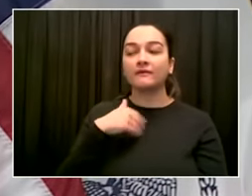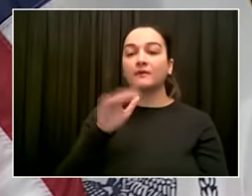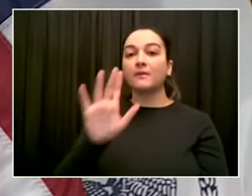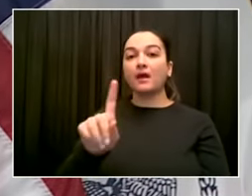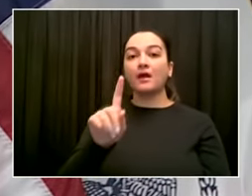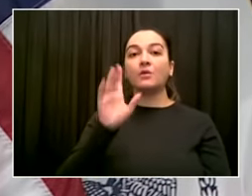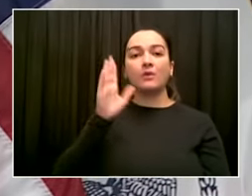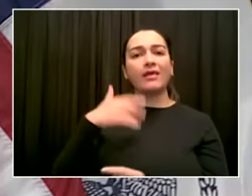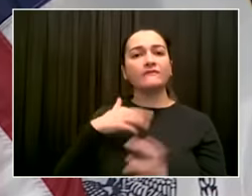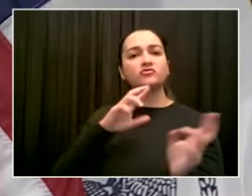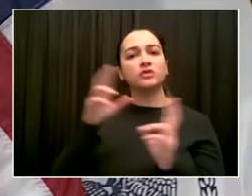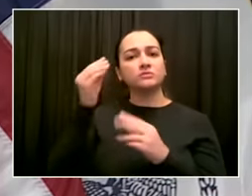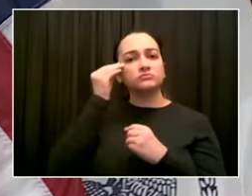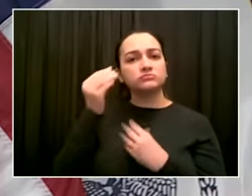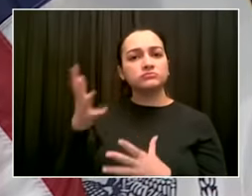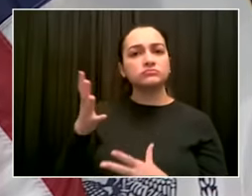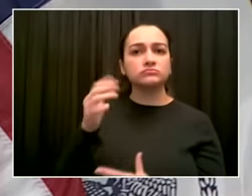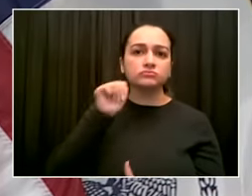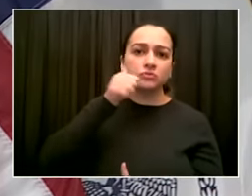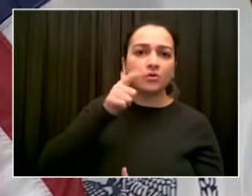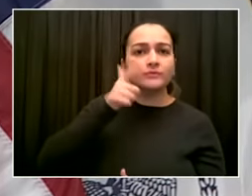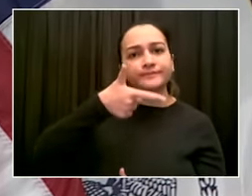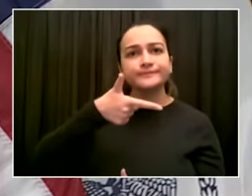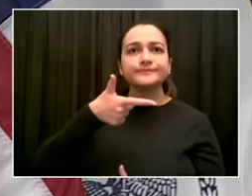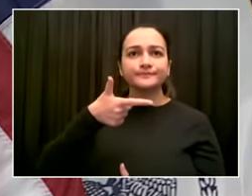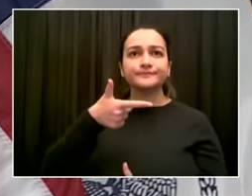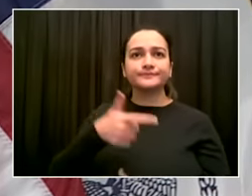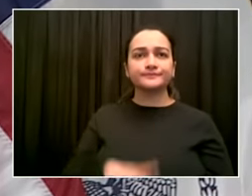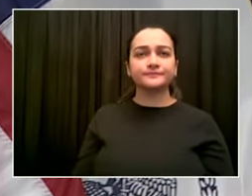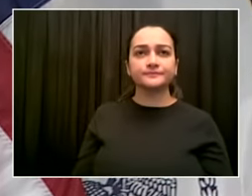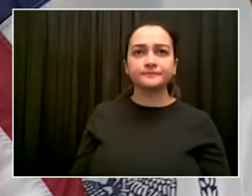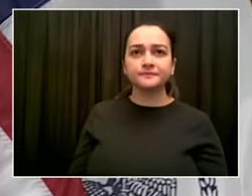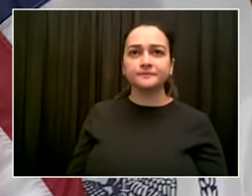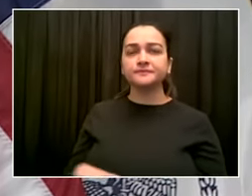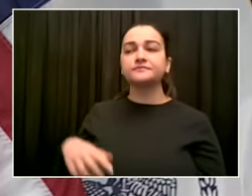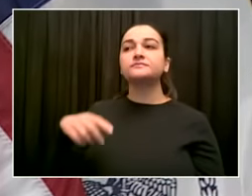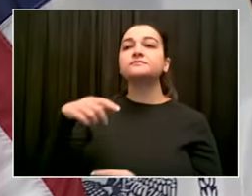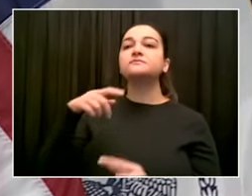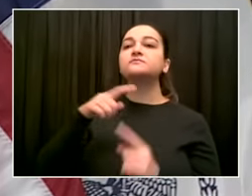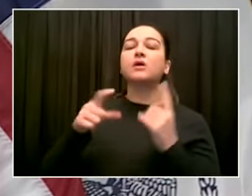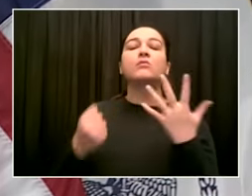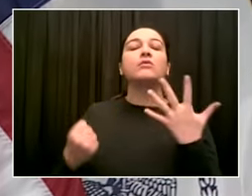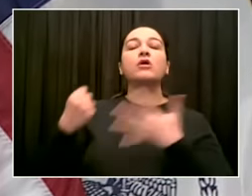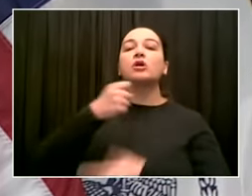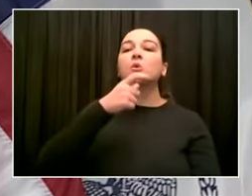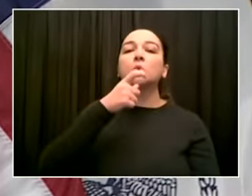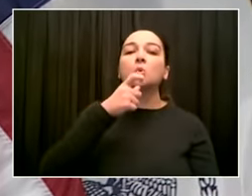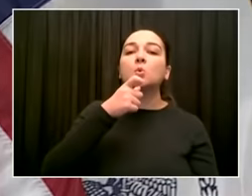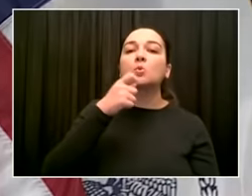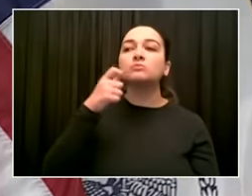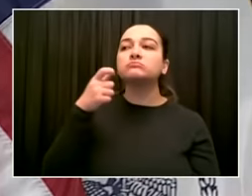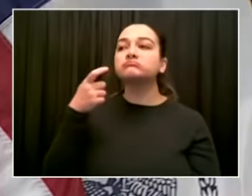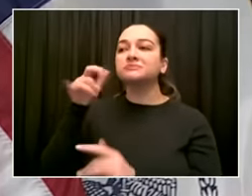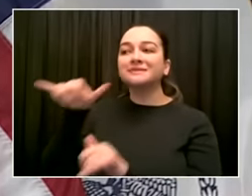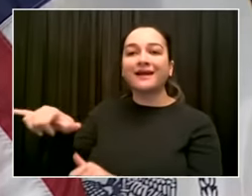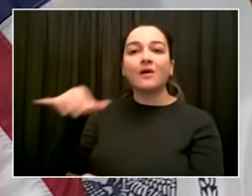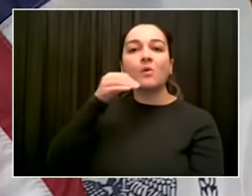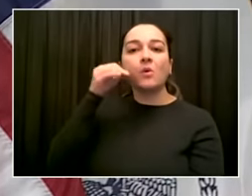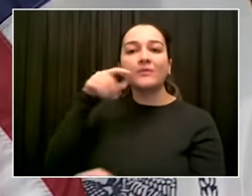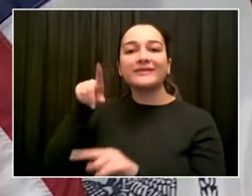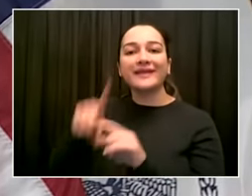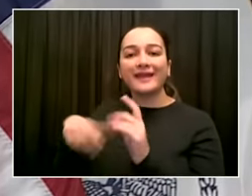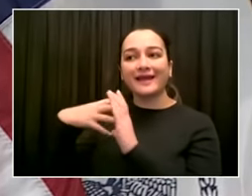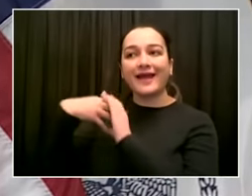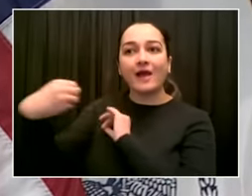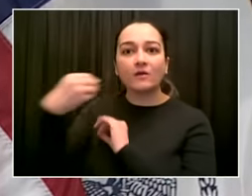our efforts try to make sure that we focus on the places where the danger is greatest, and that is those 33 communities. But we're going to be getting